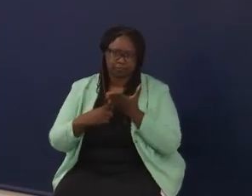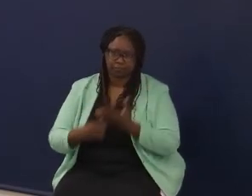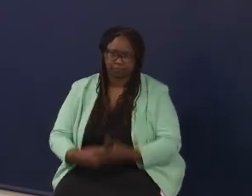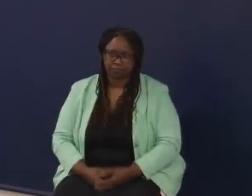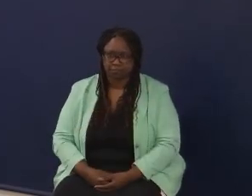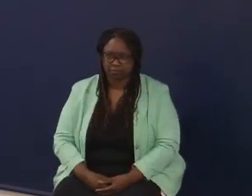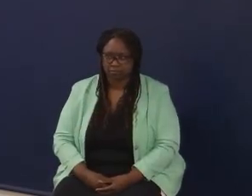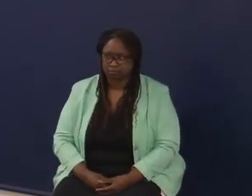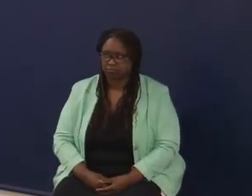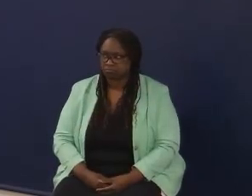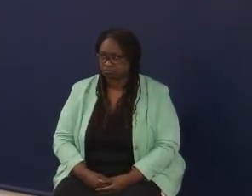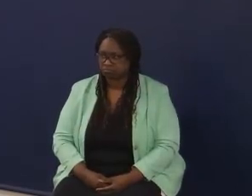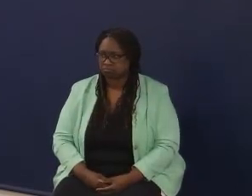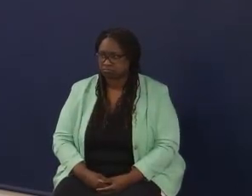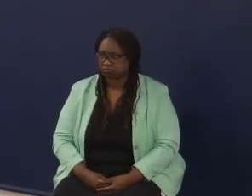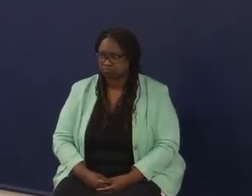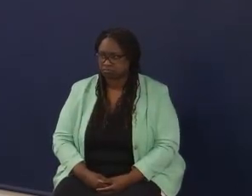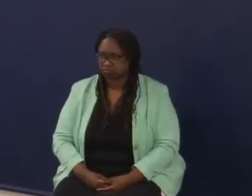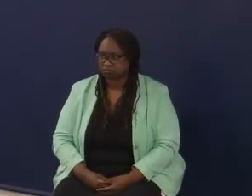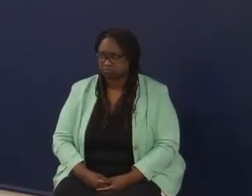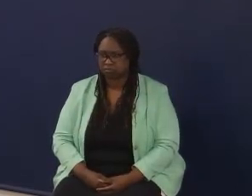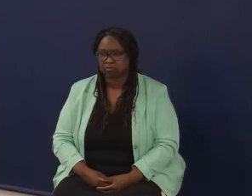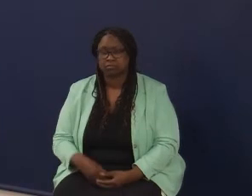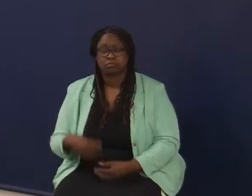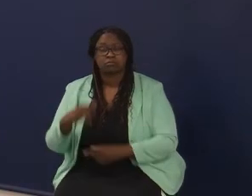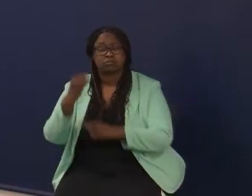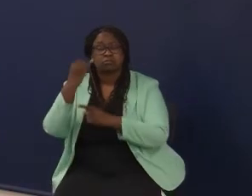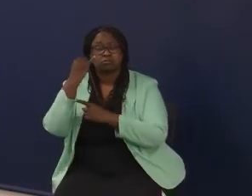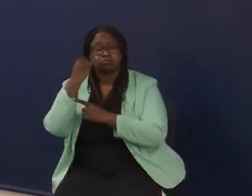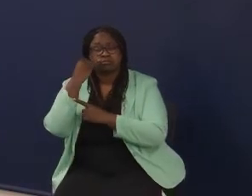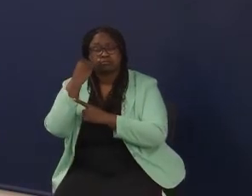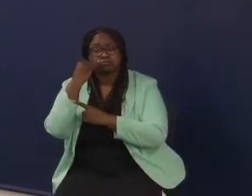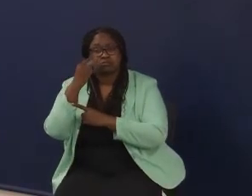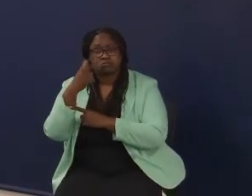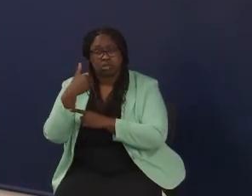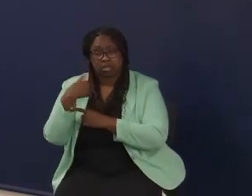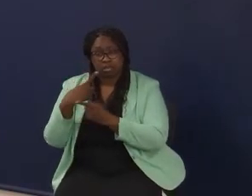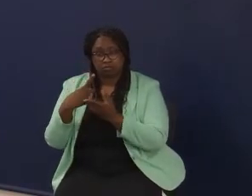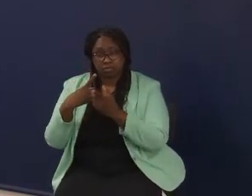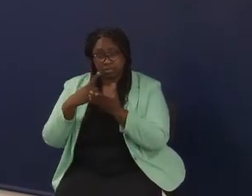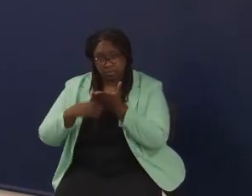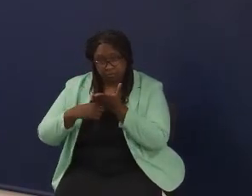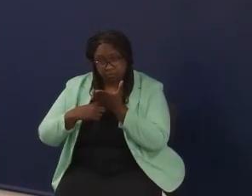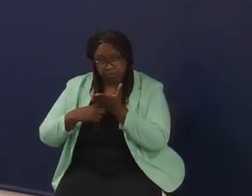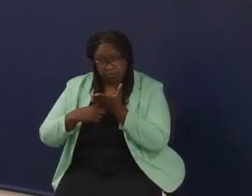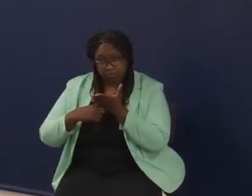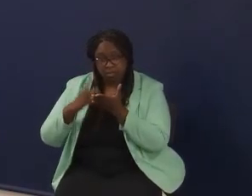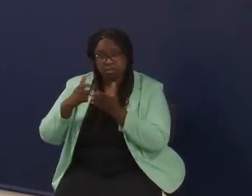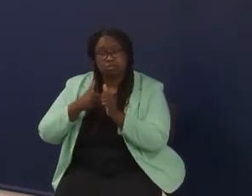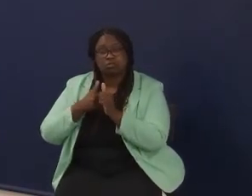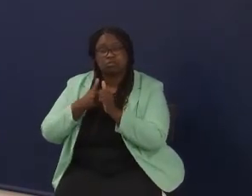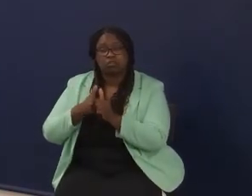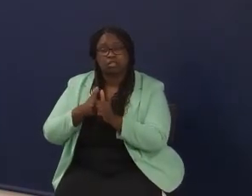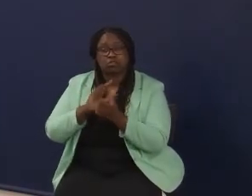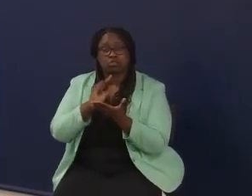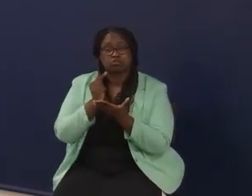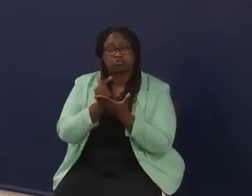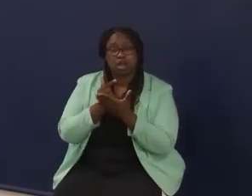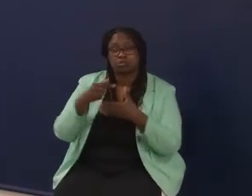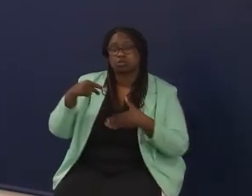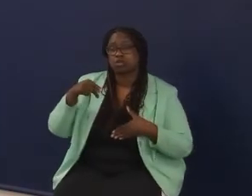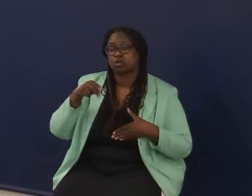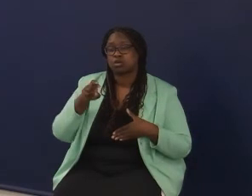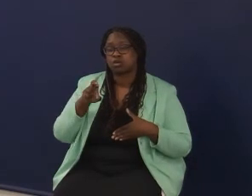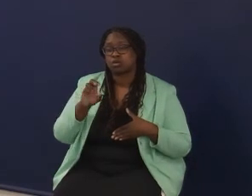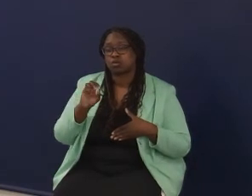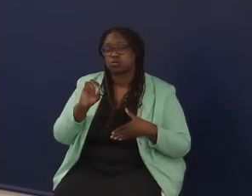Yeah. And I think if you just have a discussion, if you follow the profile of graduates that's laid out by